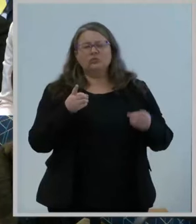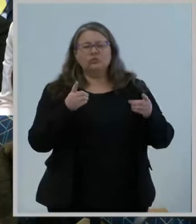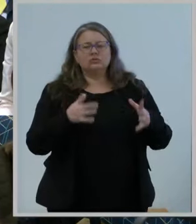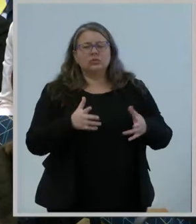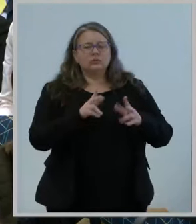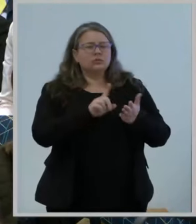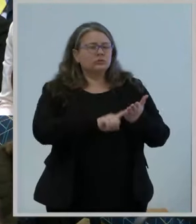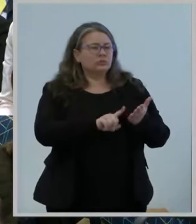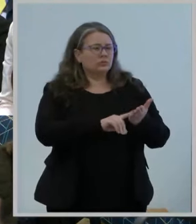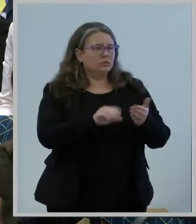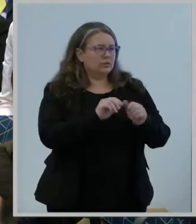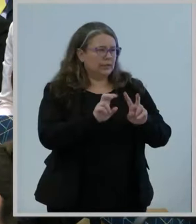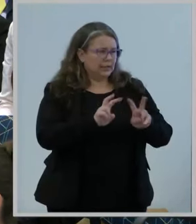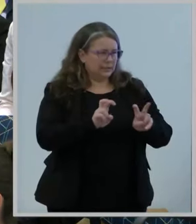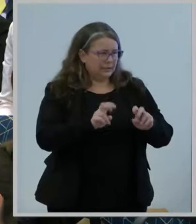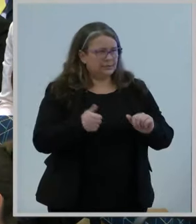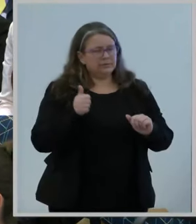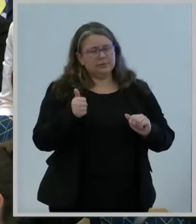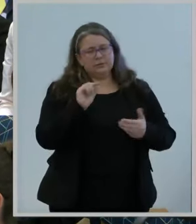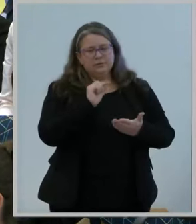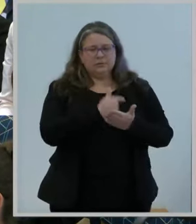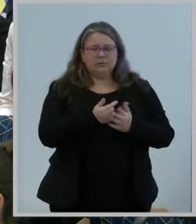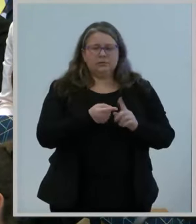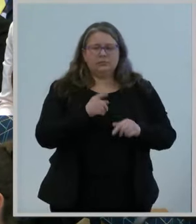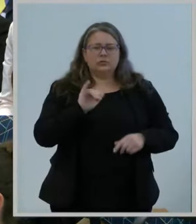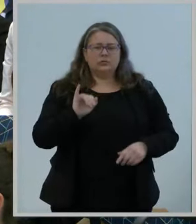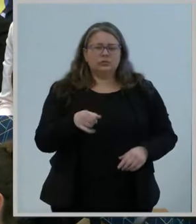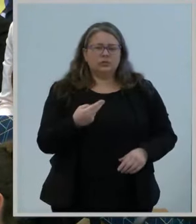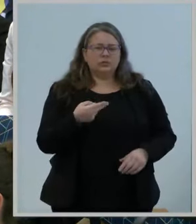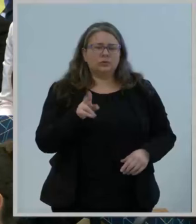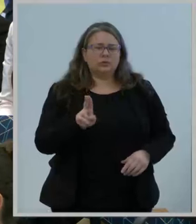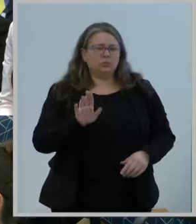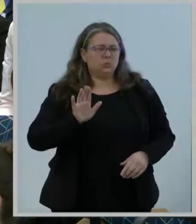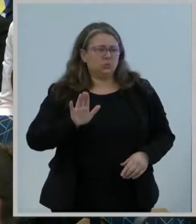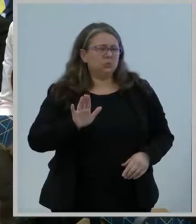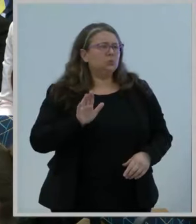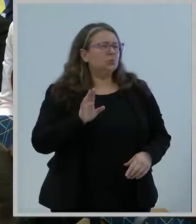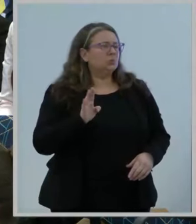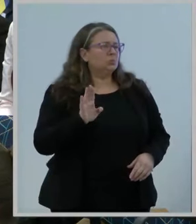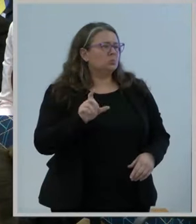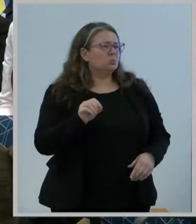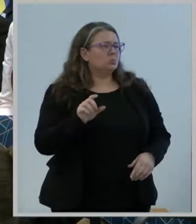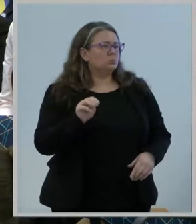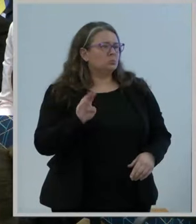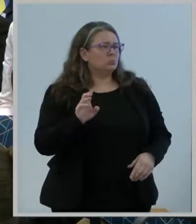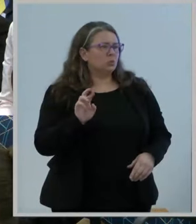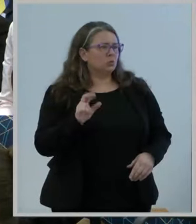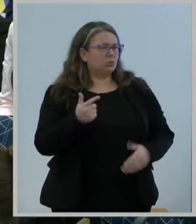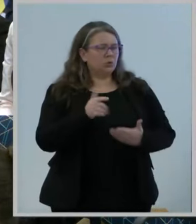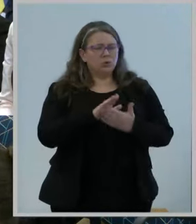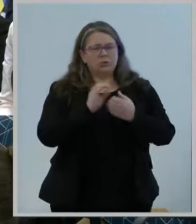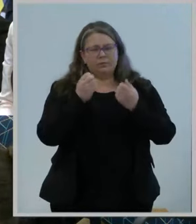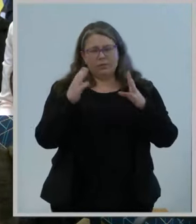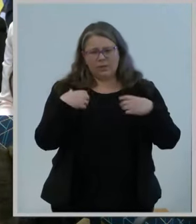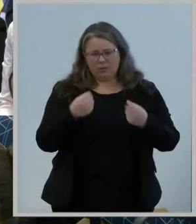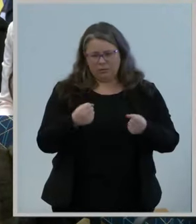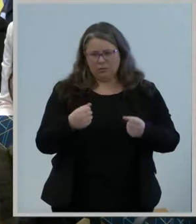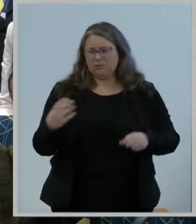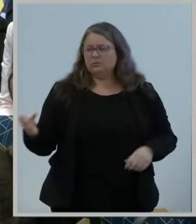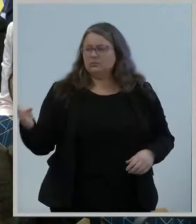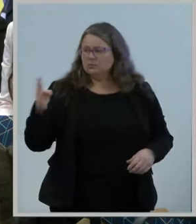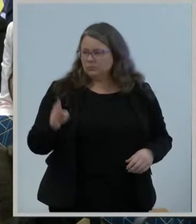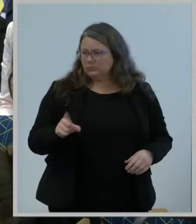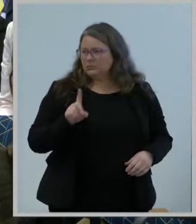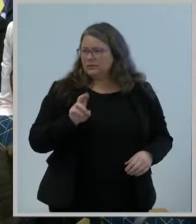of the Johns Hopkins Bloomberg School of Public Health, and Dr. David Ahern, Senior Advisor to the Task